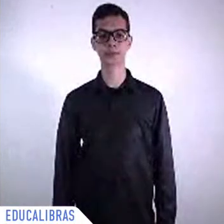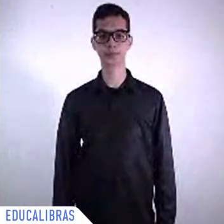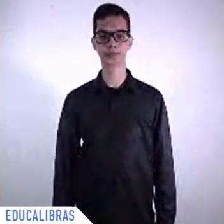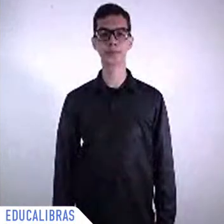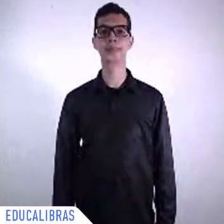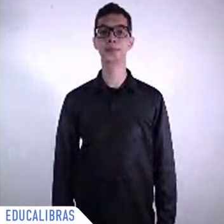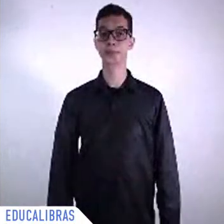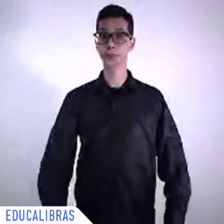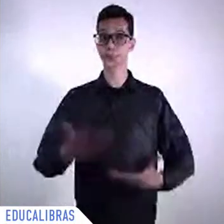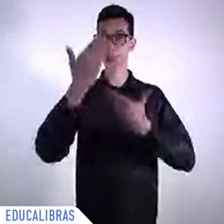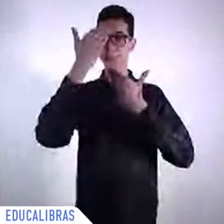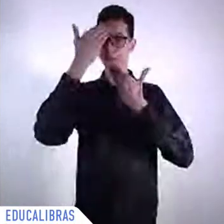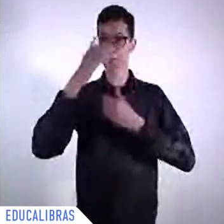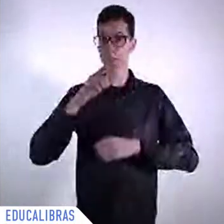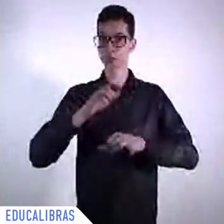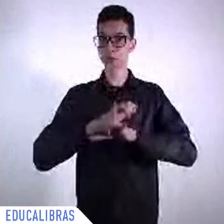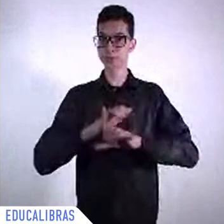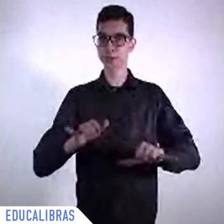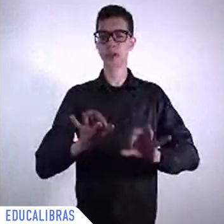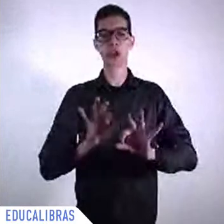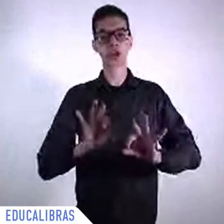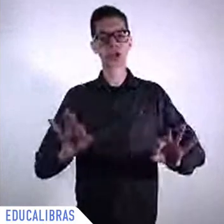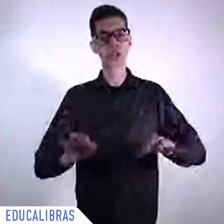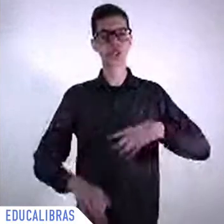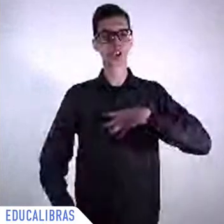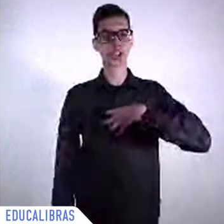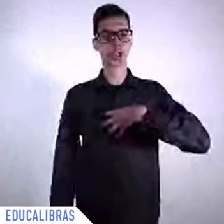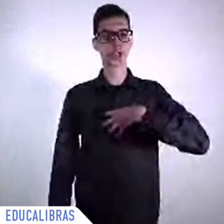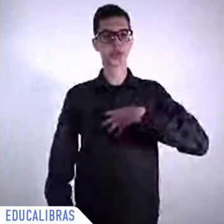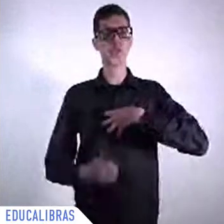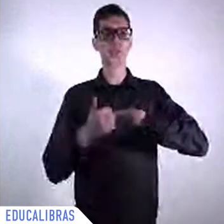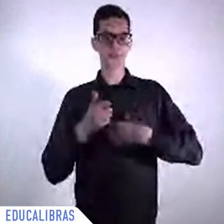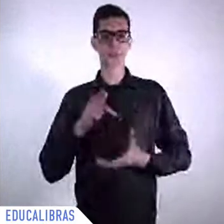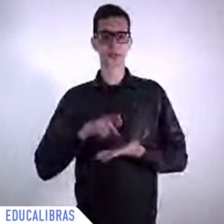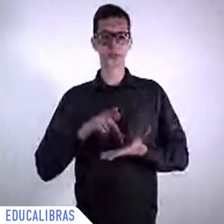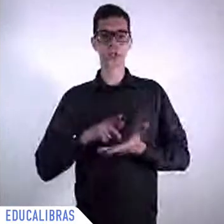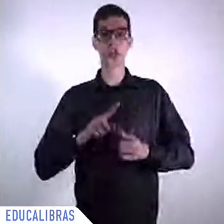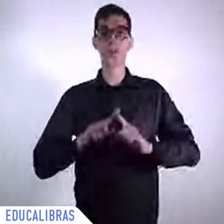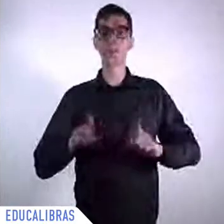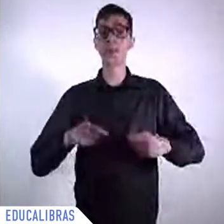in those days. Okay, so we will now listen to Irina Bukova.